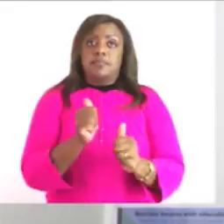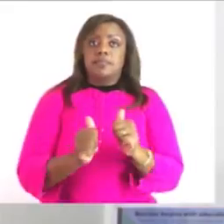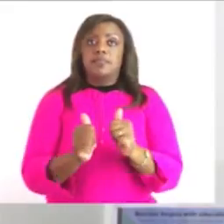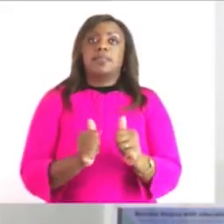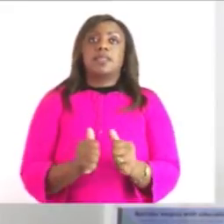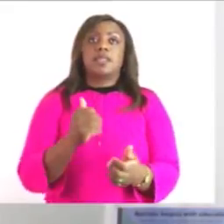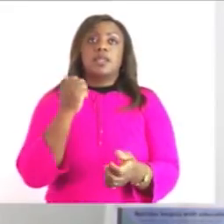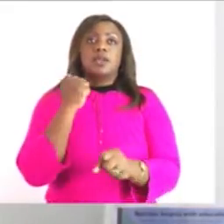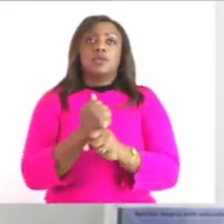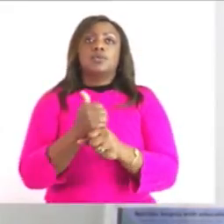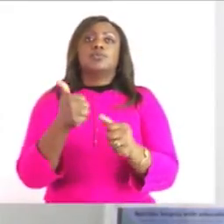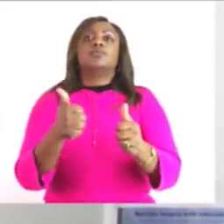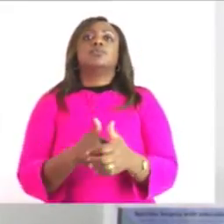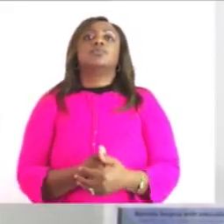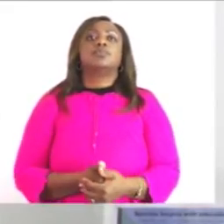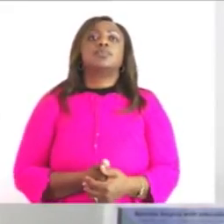done before pecked